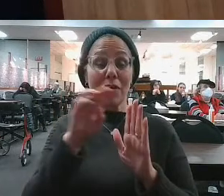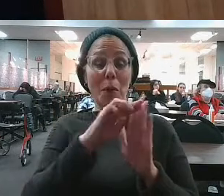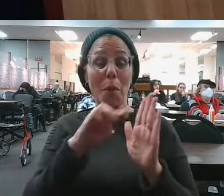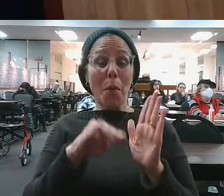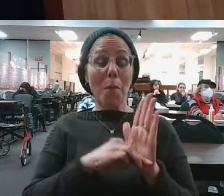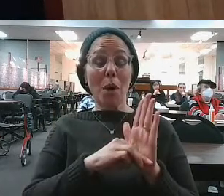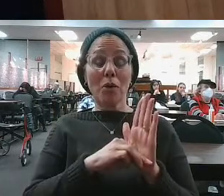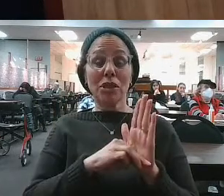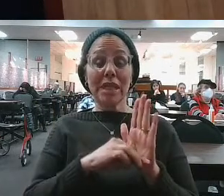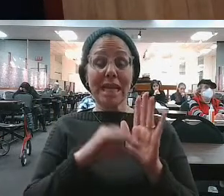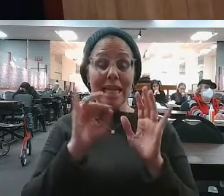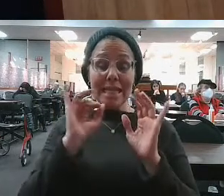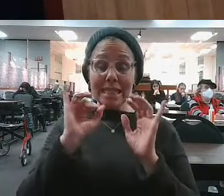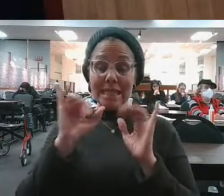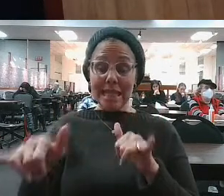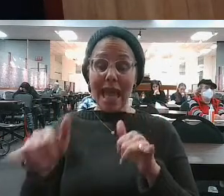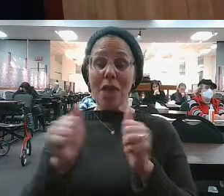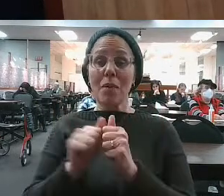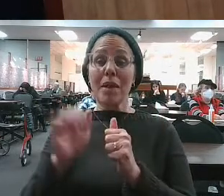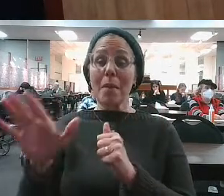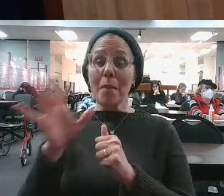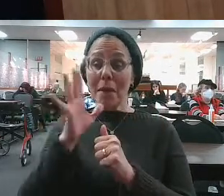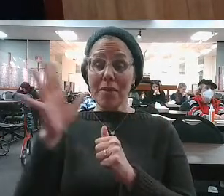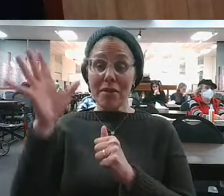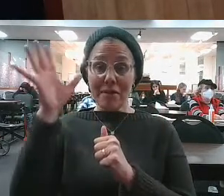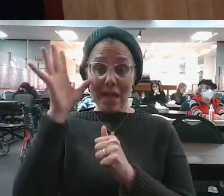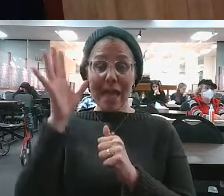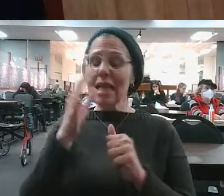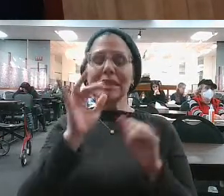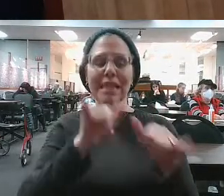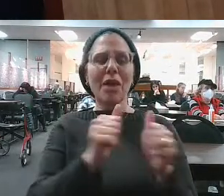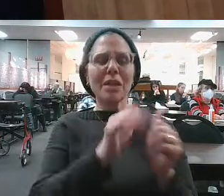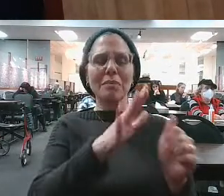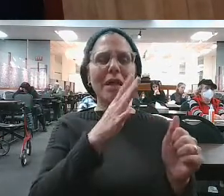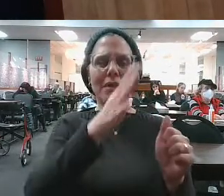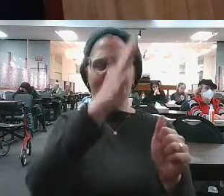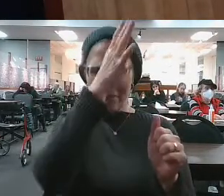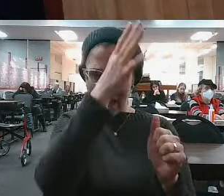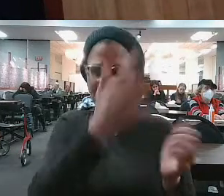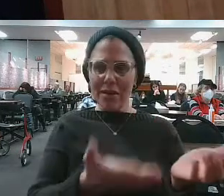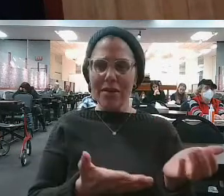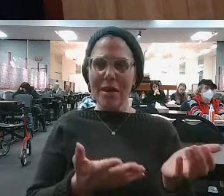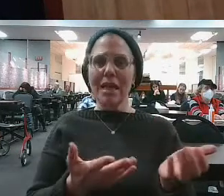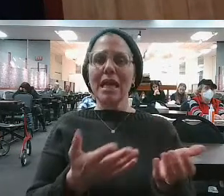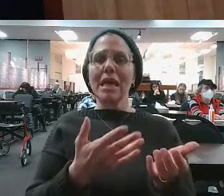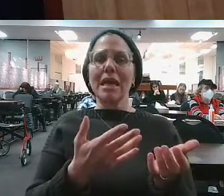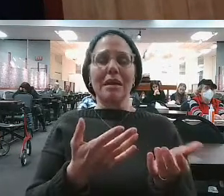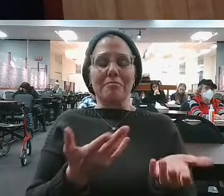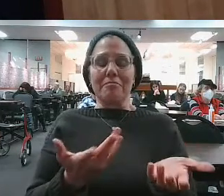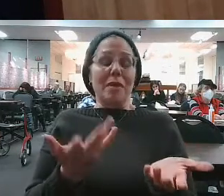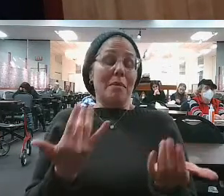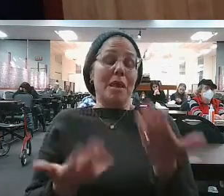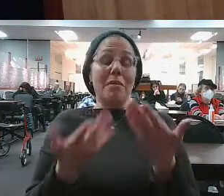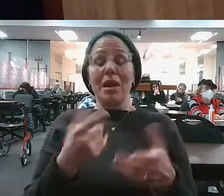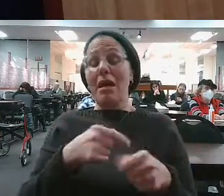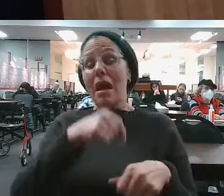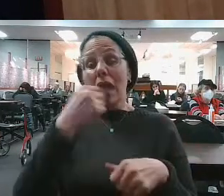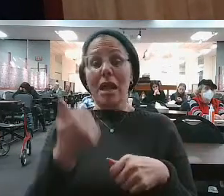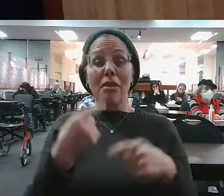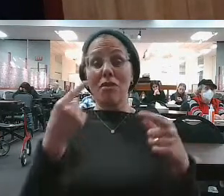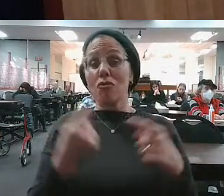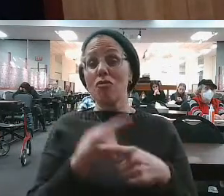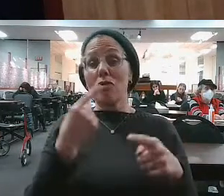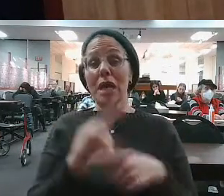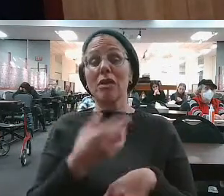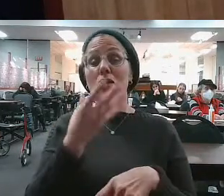been set on the Nile at the age of three, right? Had the Egyptians never come looking for him, then he would have just been another